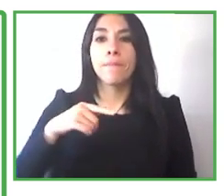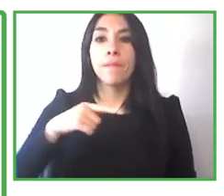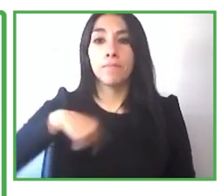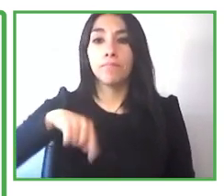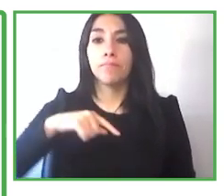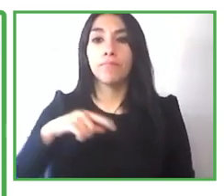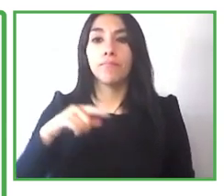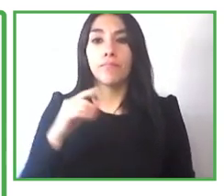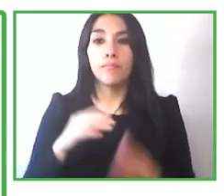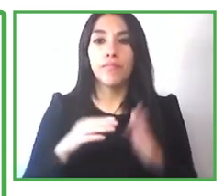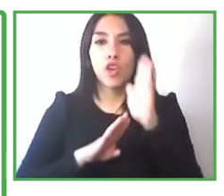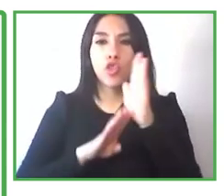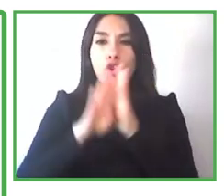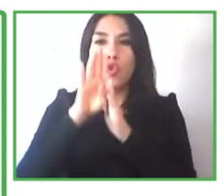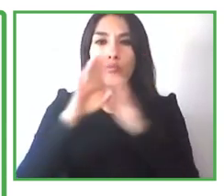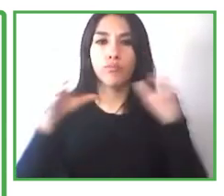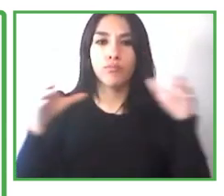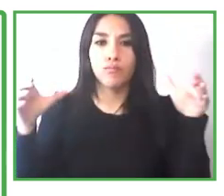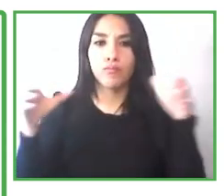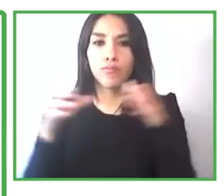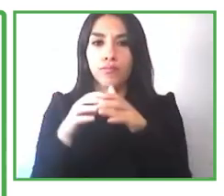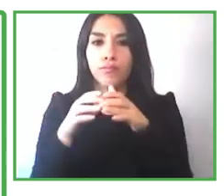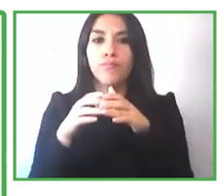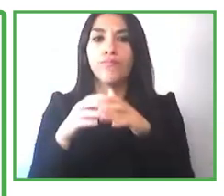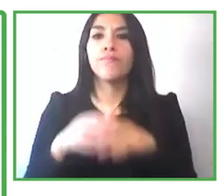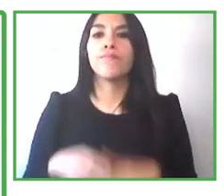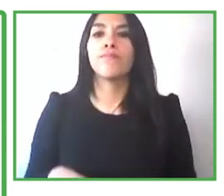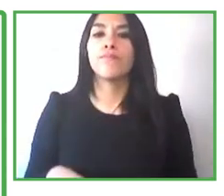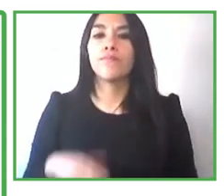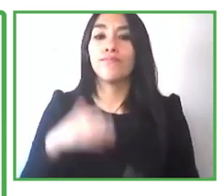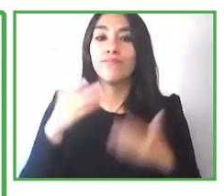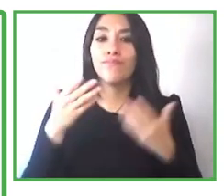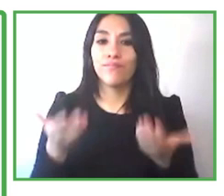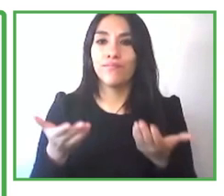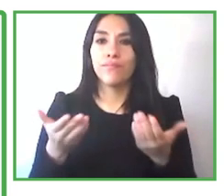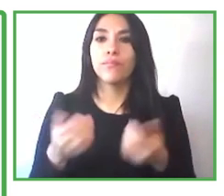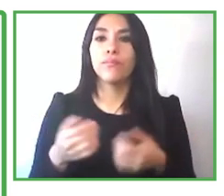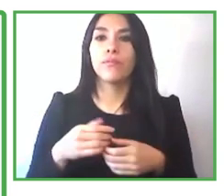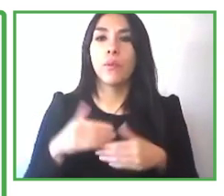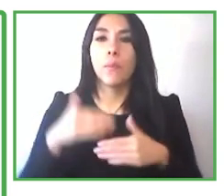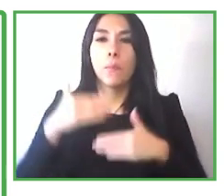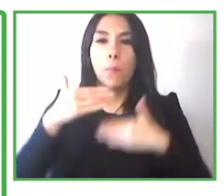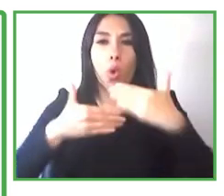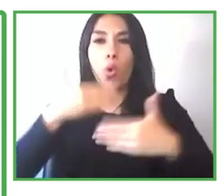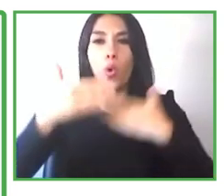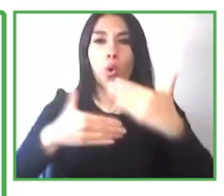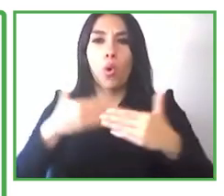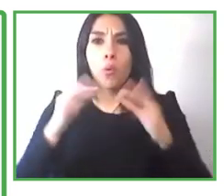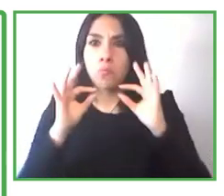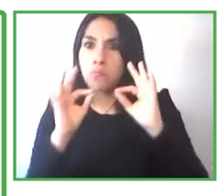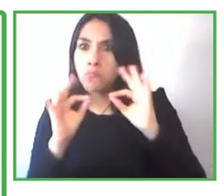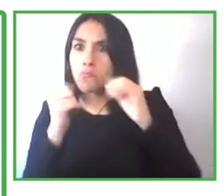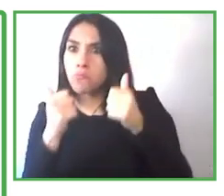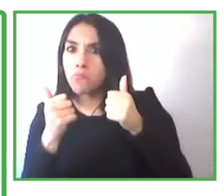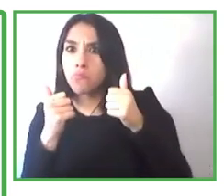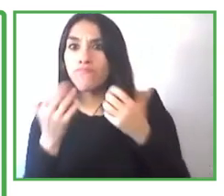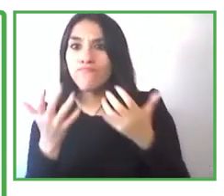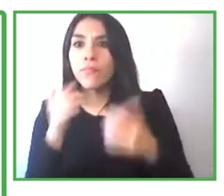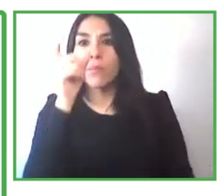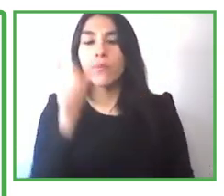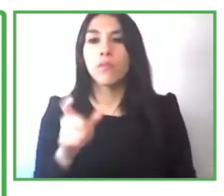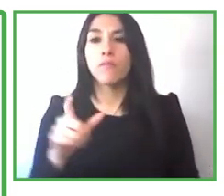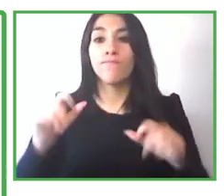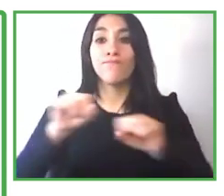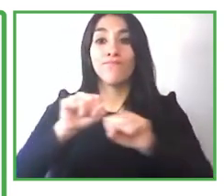very well is that the the graduates are supported by mentors within each of the businesses and these are people who